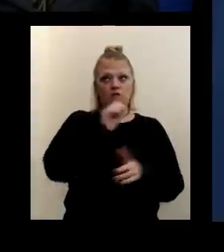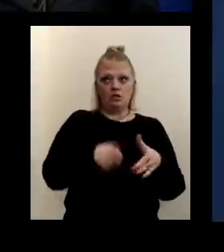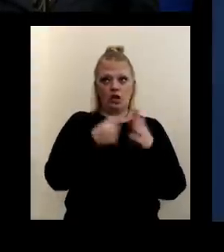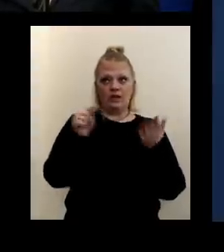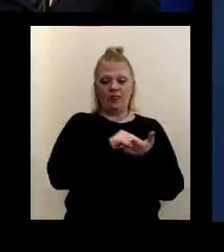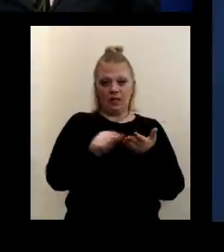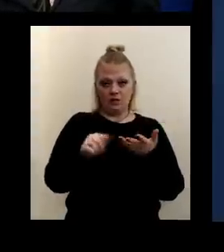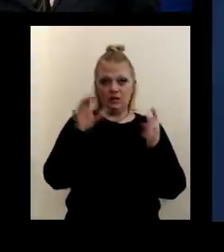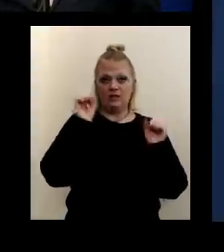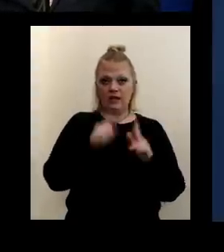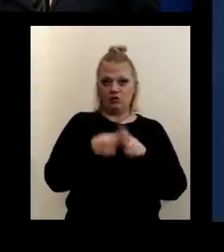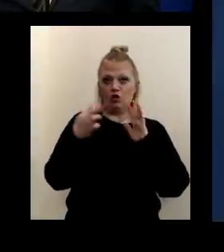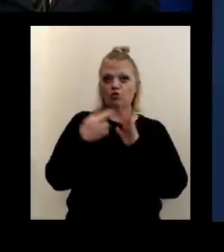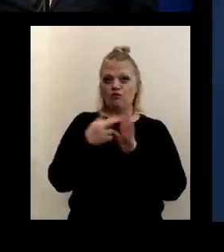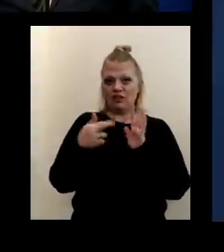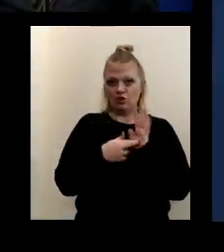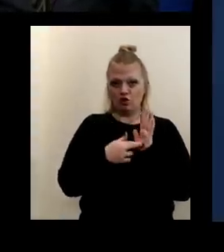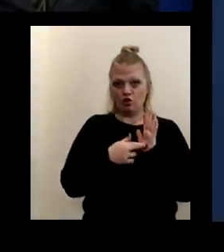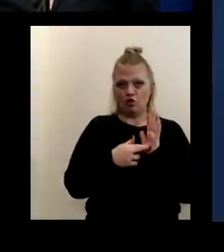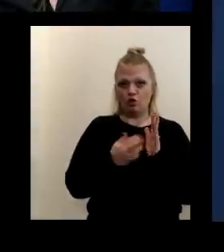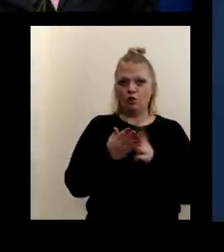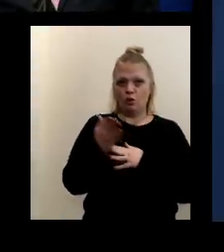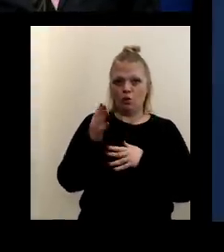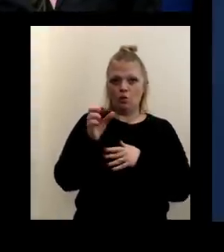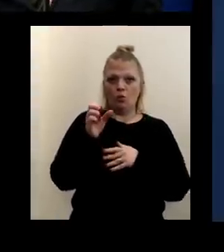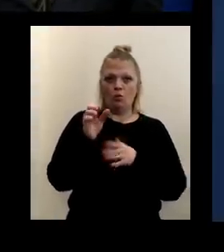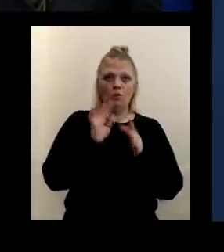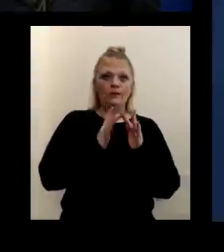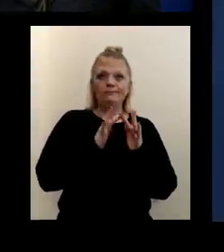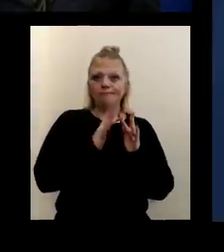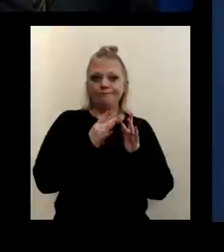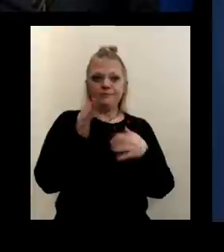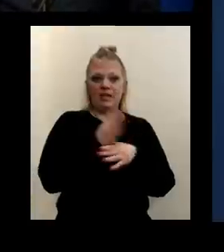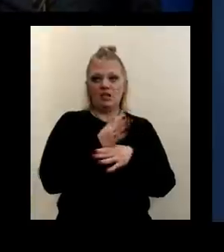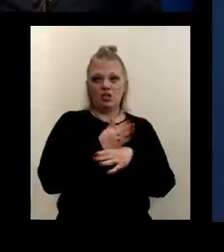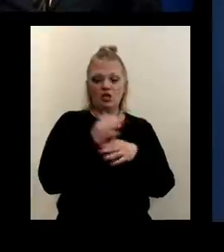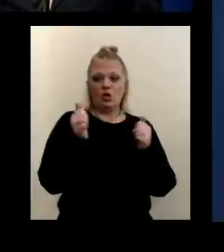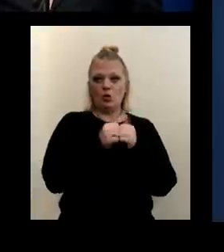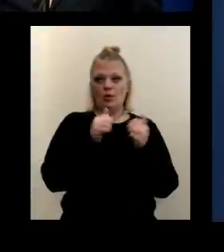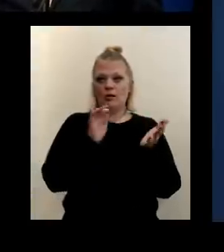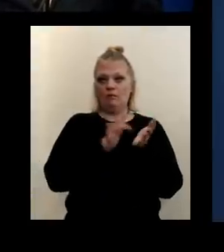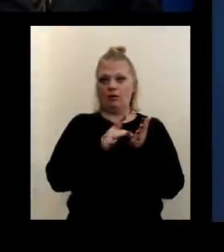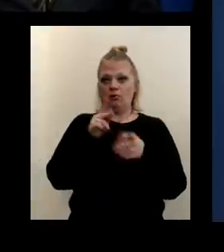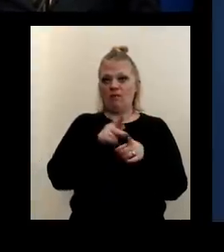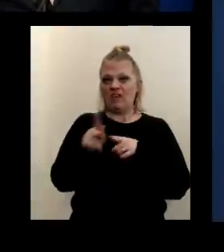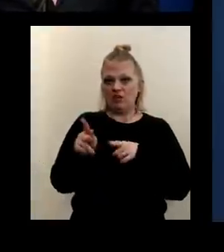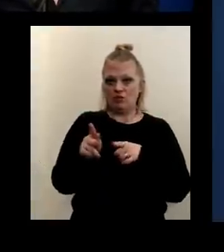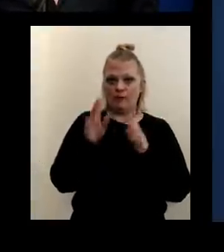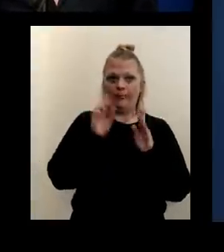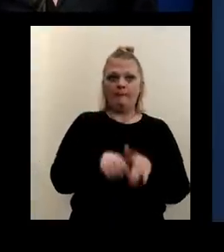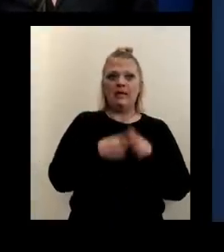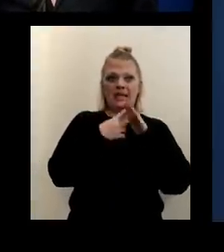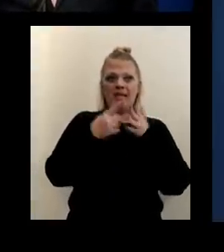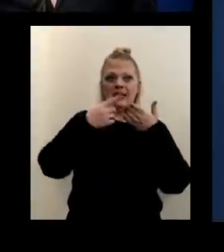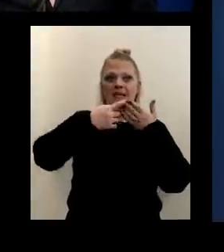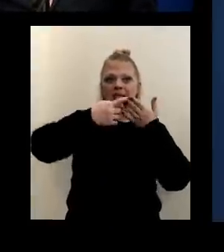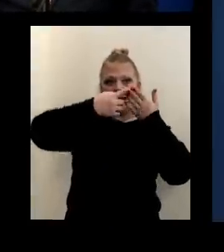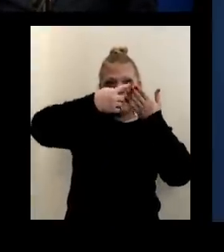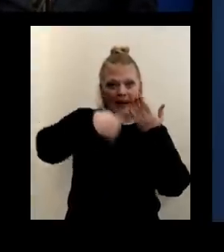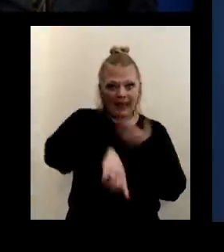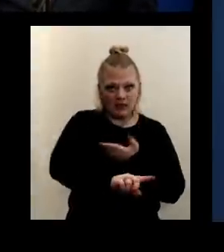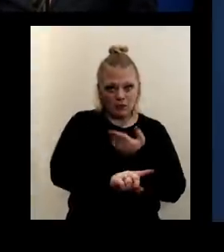week, they can start registering through the site that exists that is shared with the medical profession. Beginning next week,